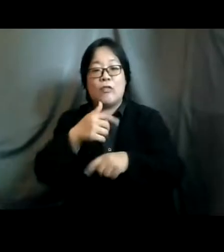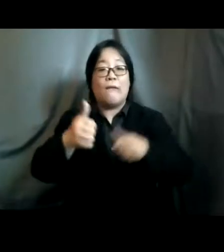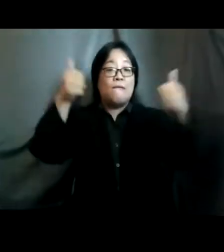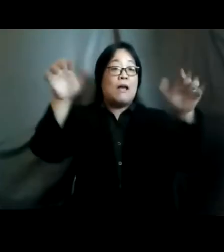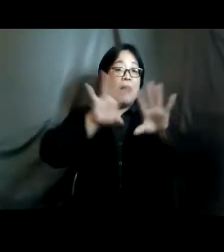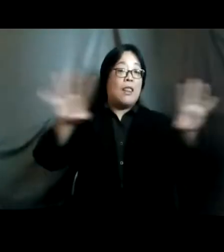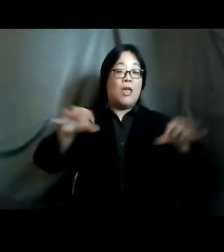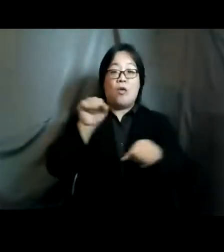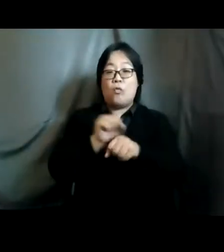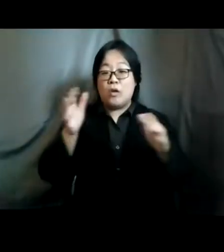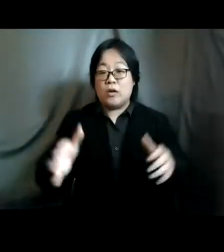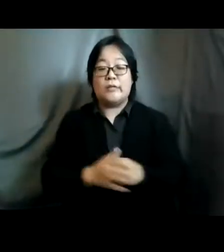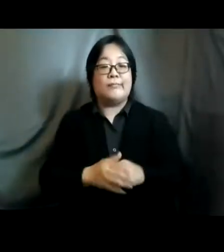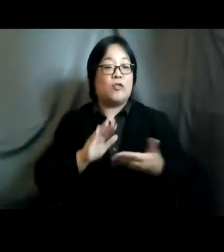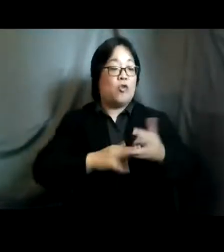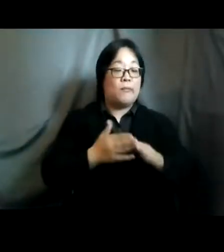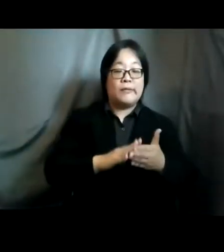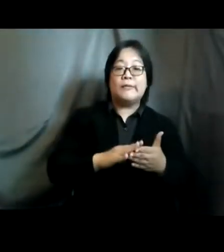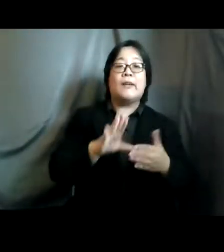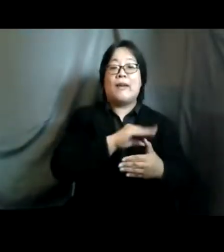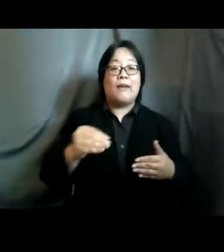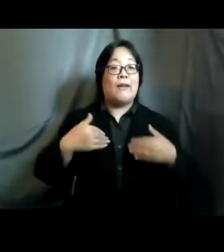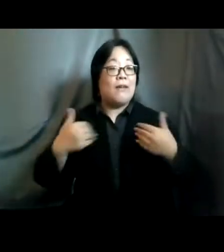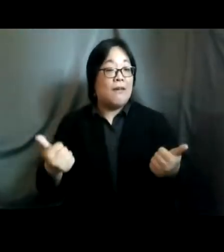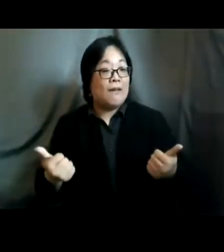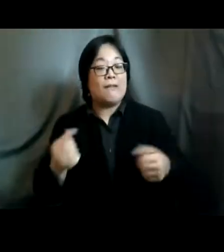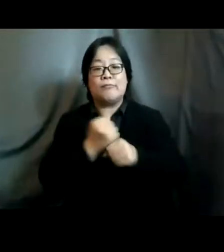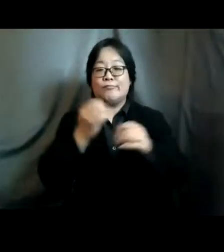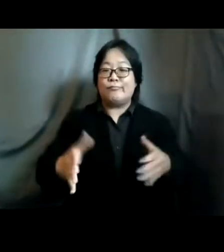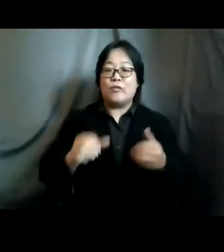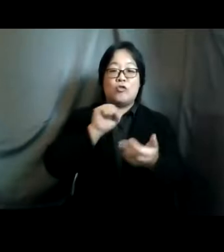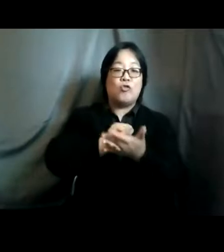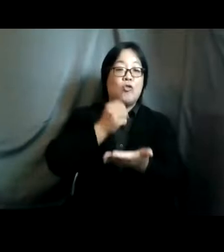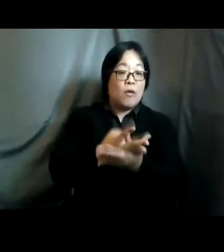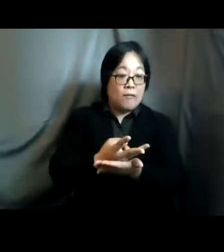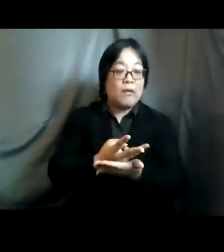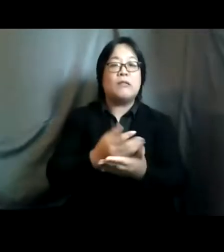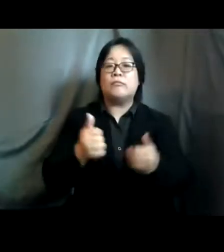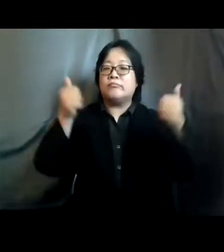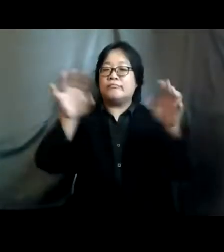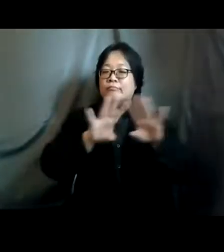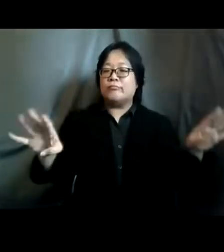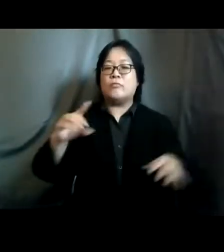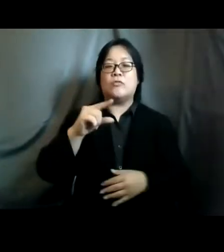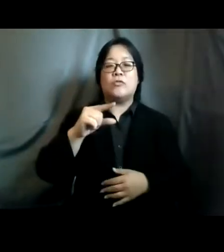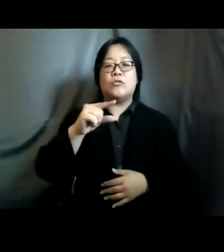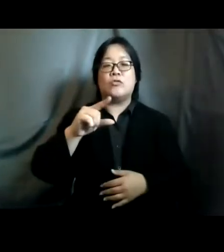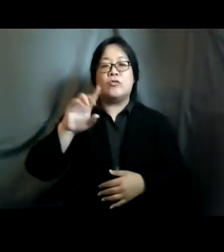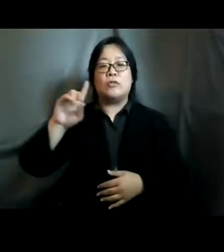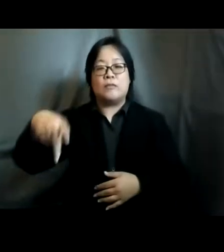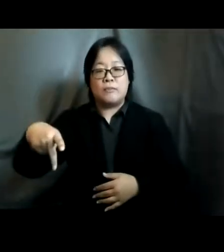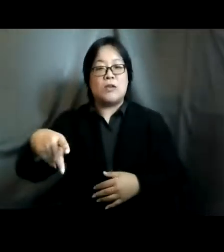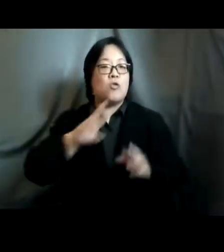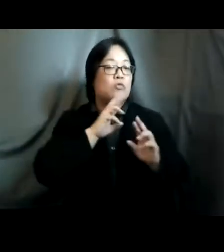community workers and health line uh social welfare and other frontline frontline gbv uh responders so